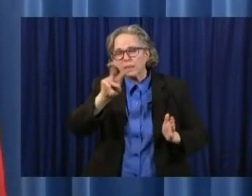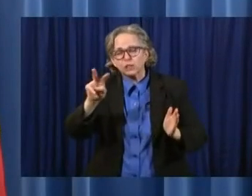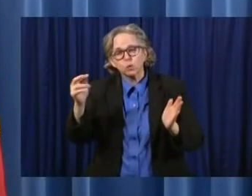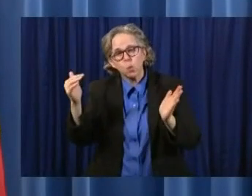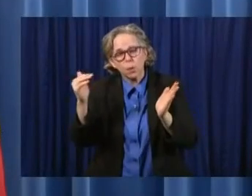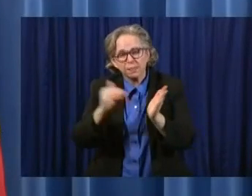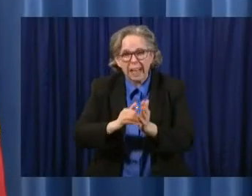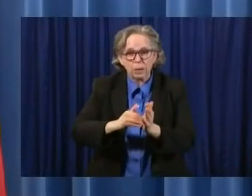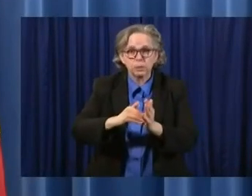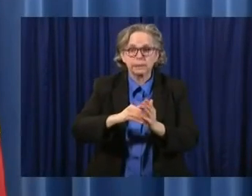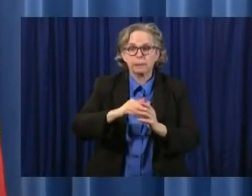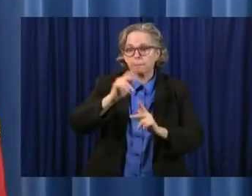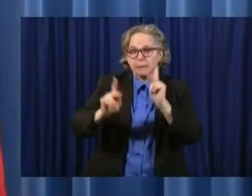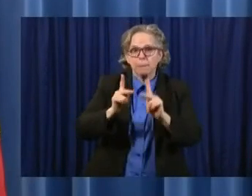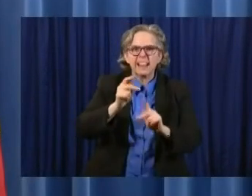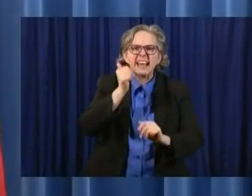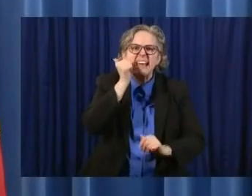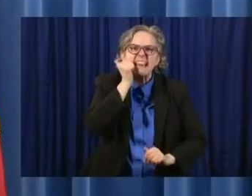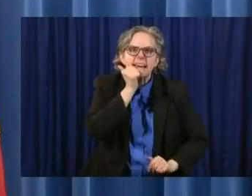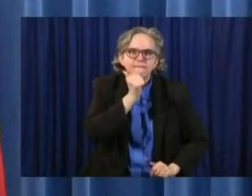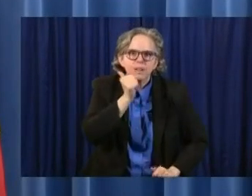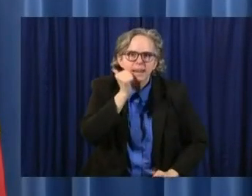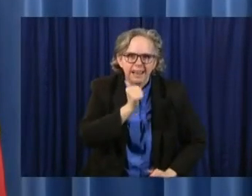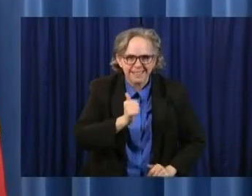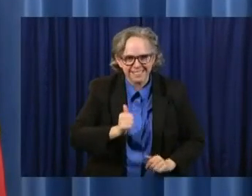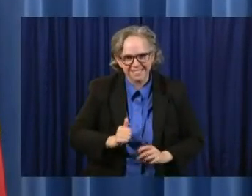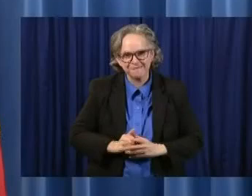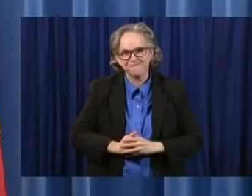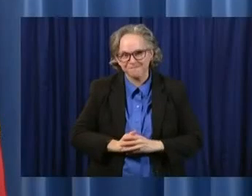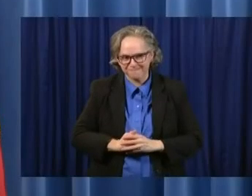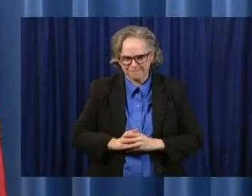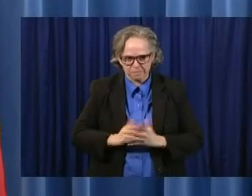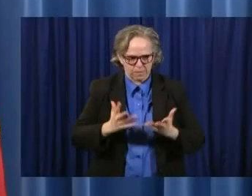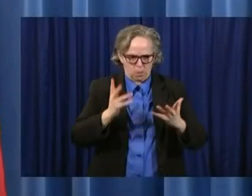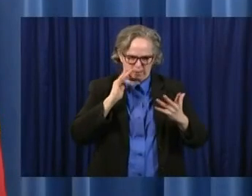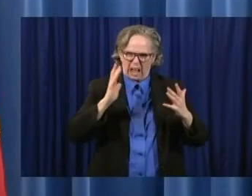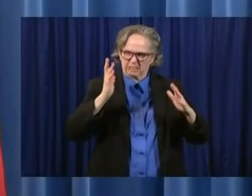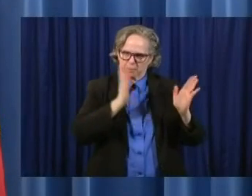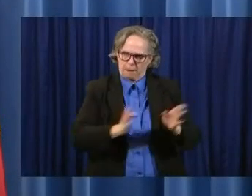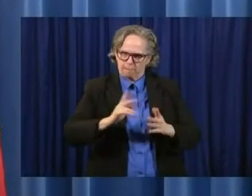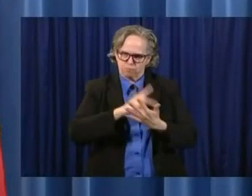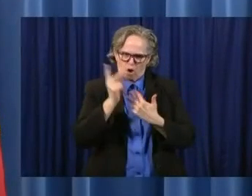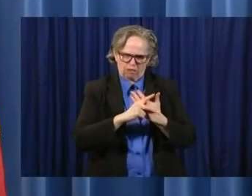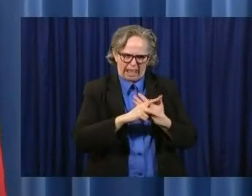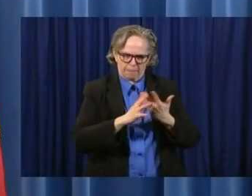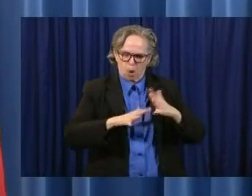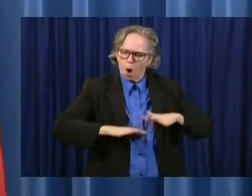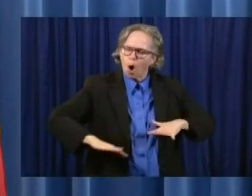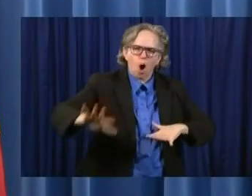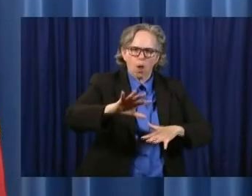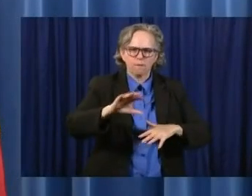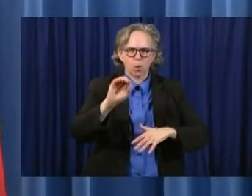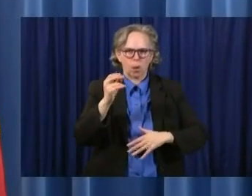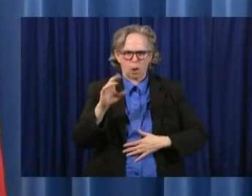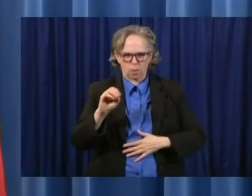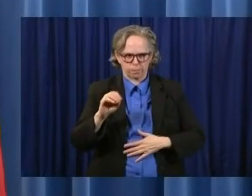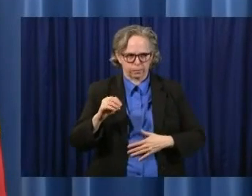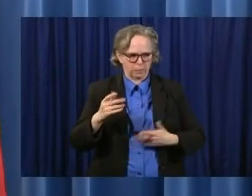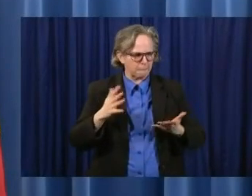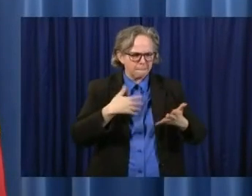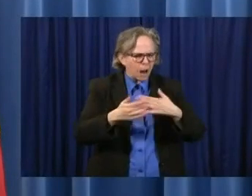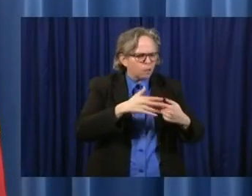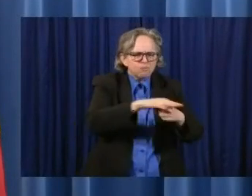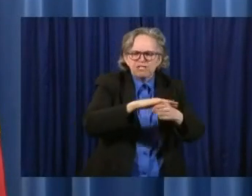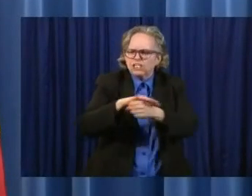This is in the process of being spread out throughout the state of Ohio, no matter what region you live in. So we're very,